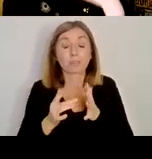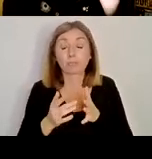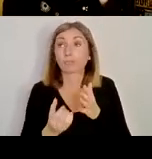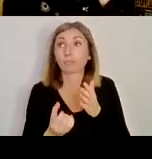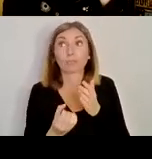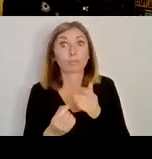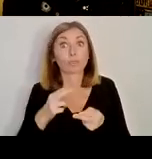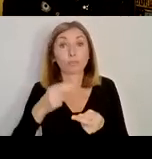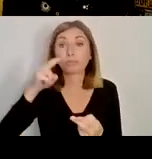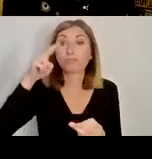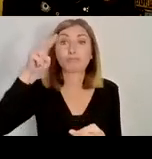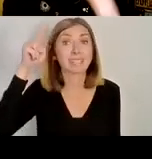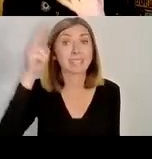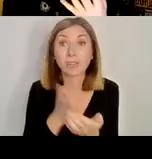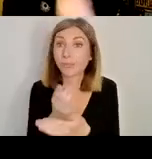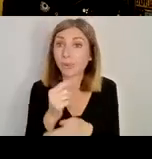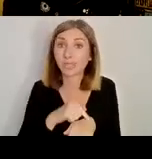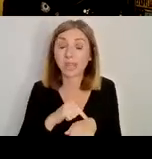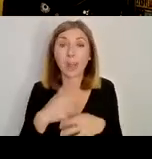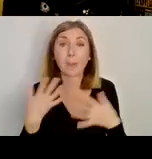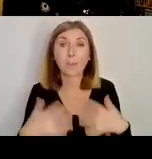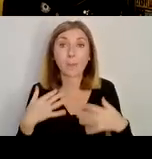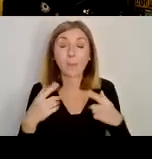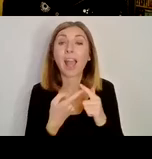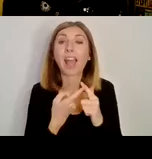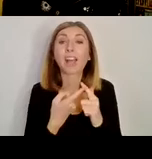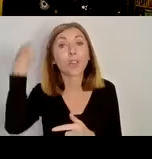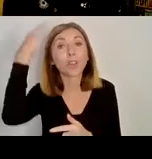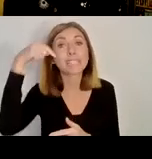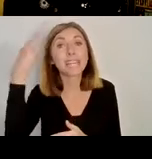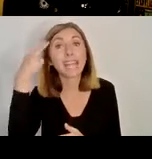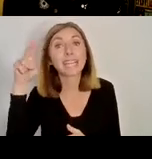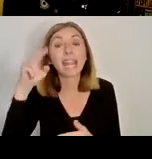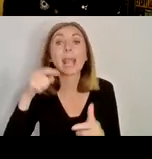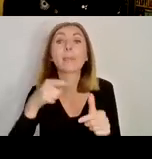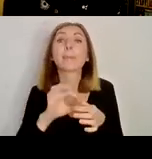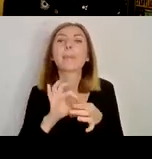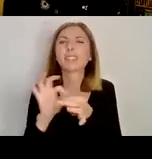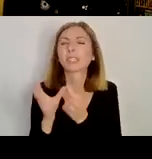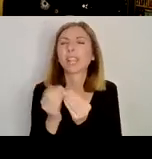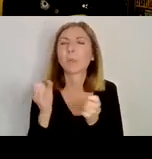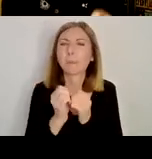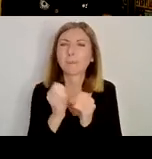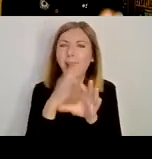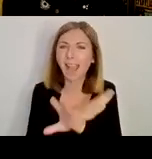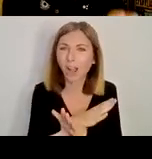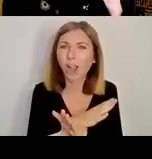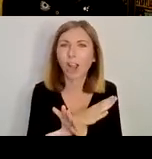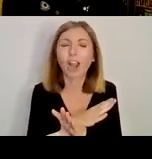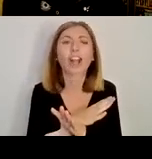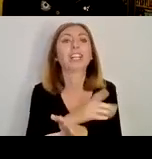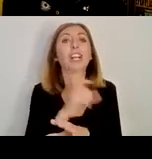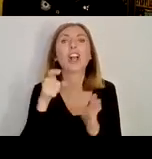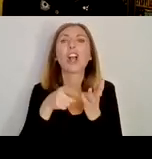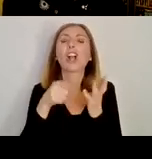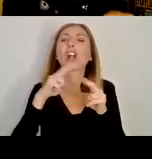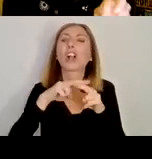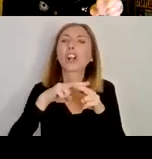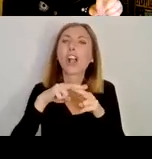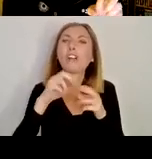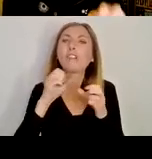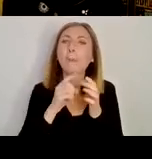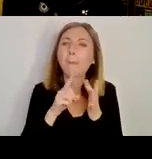more prominent as a saint. And another saint I'll be looking at, a saint associated with Bangor, Coffville, is a saint who's really important